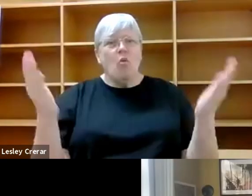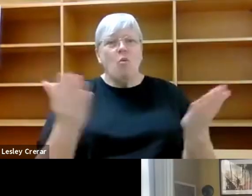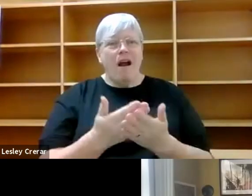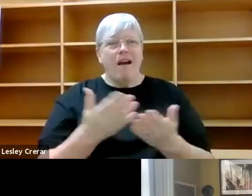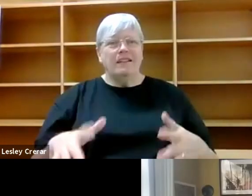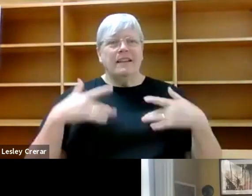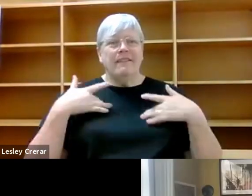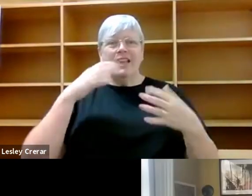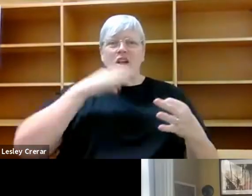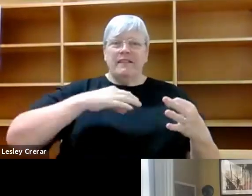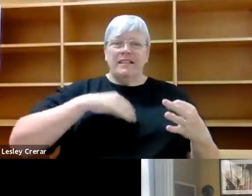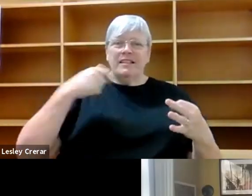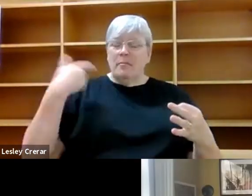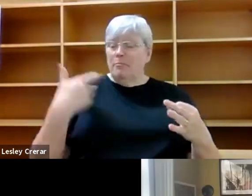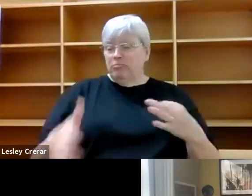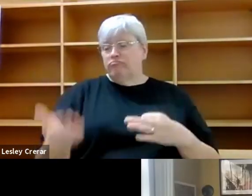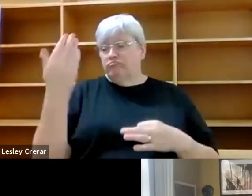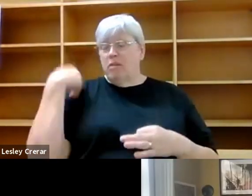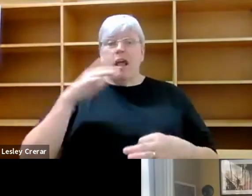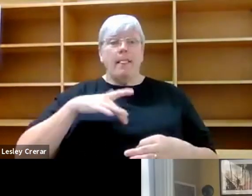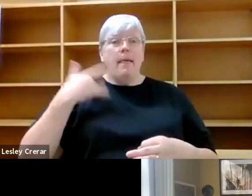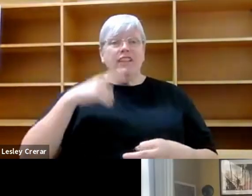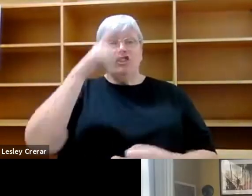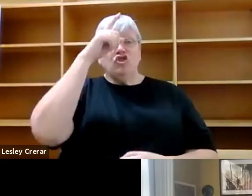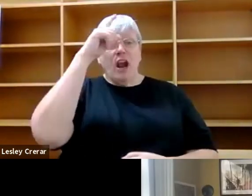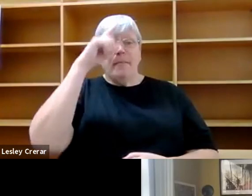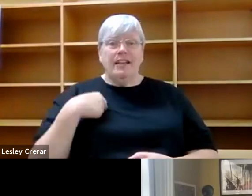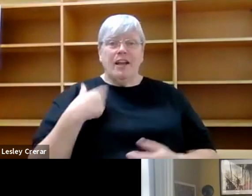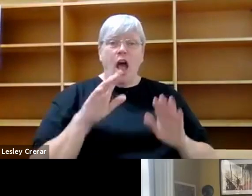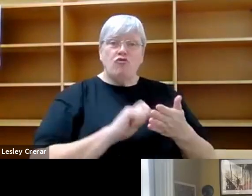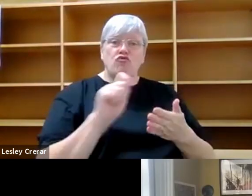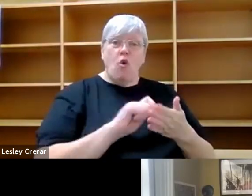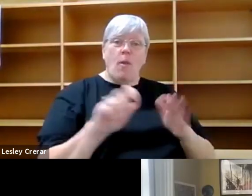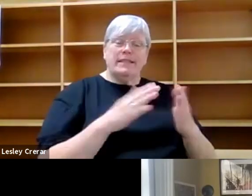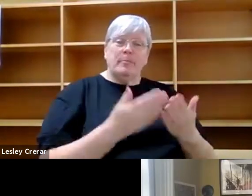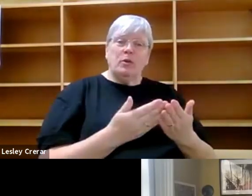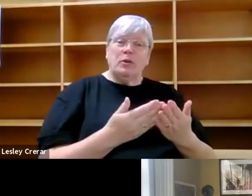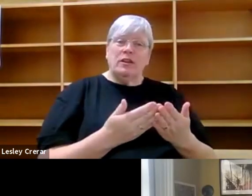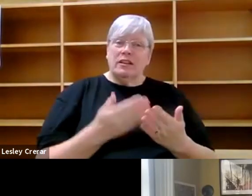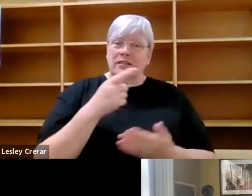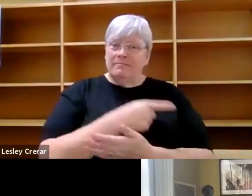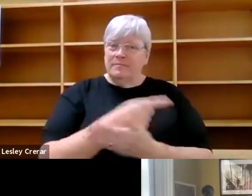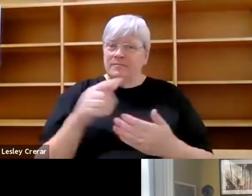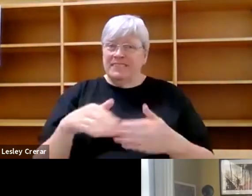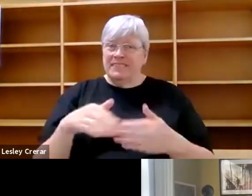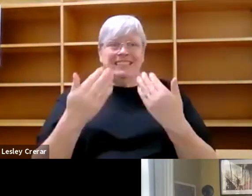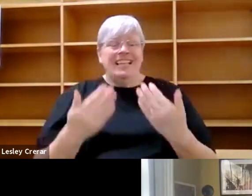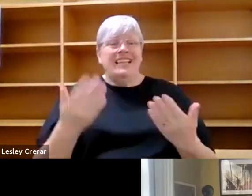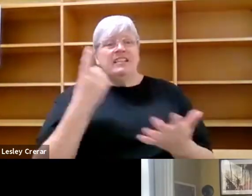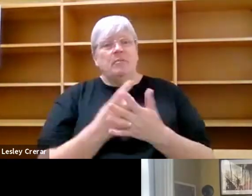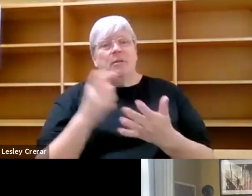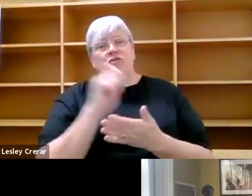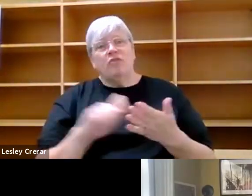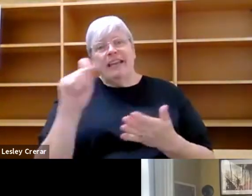this book while I was still living in Germany. And so, so much of like, even when I was writing this book on, on those days, it would be like, I would be writing